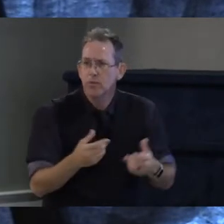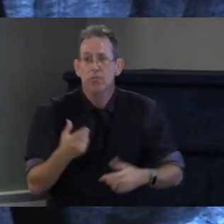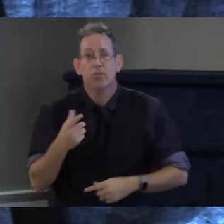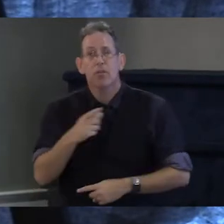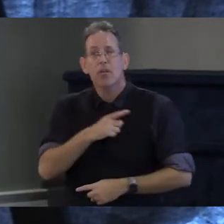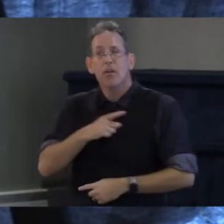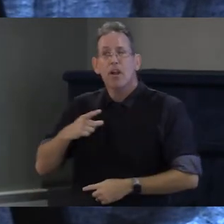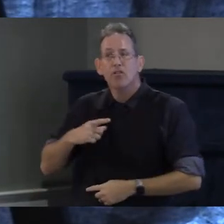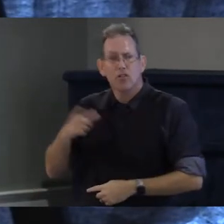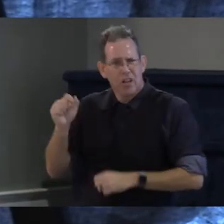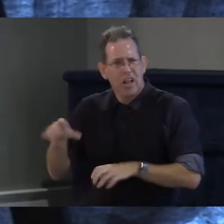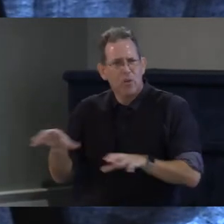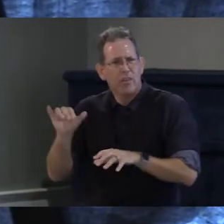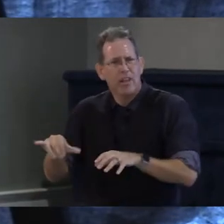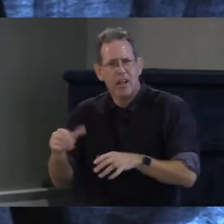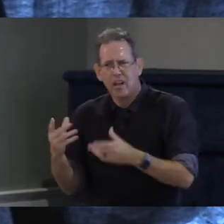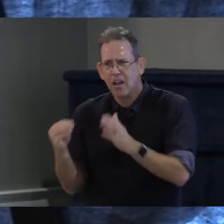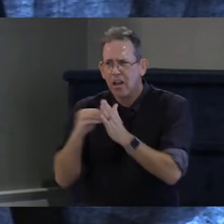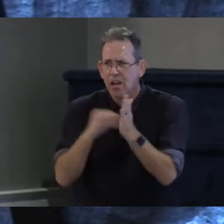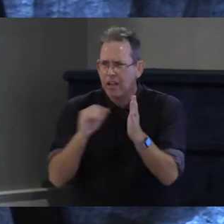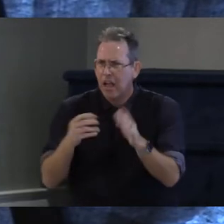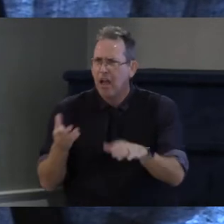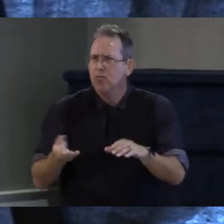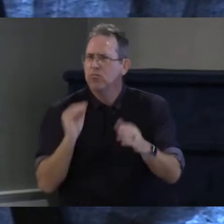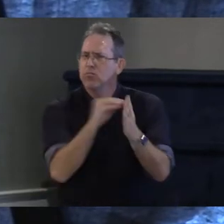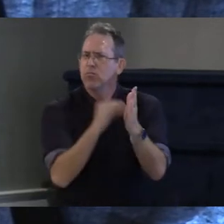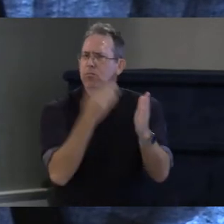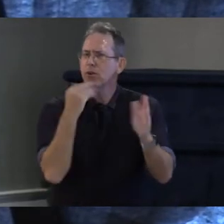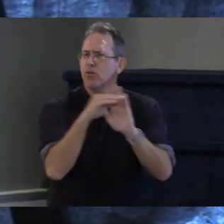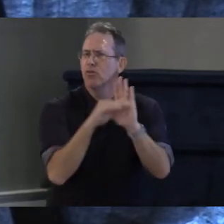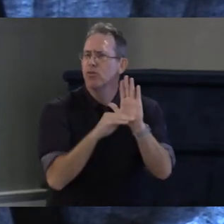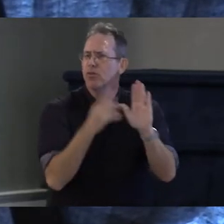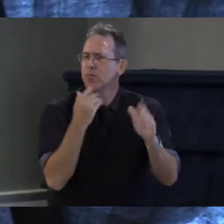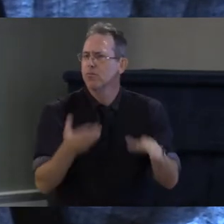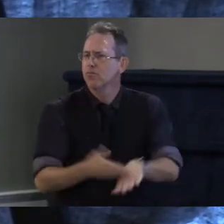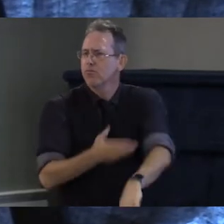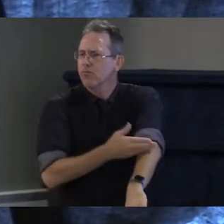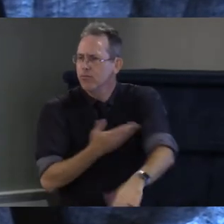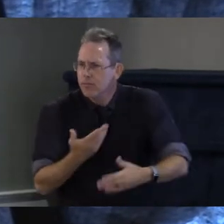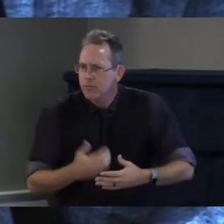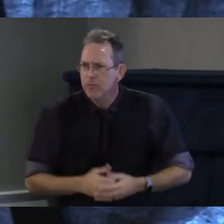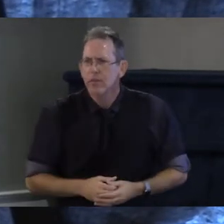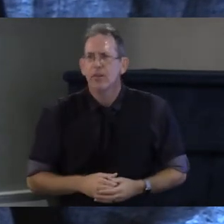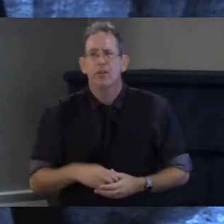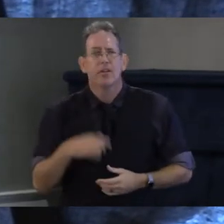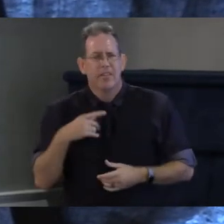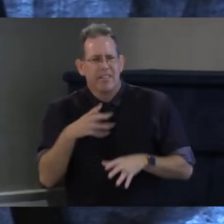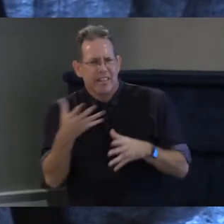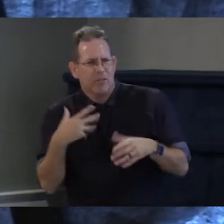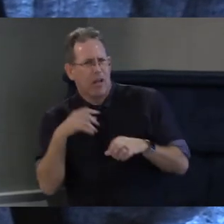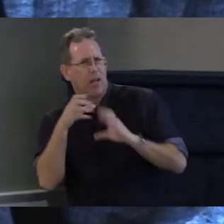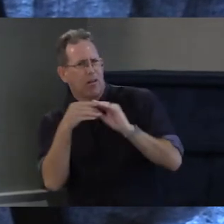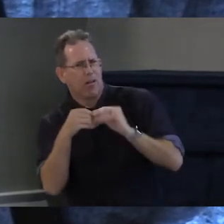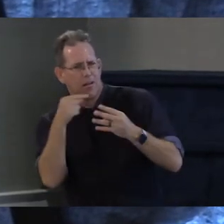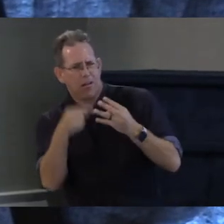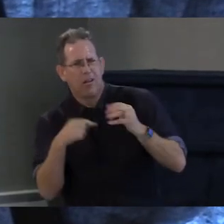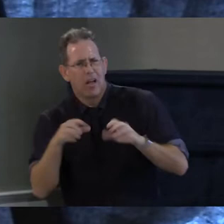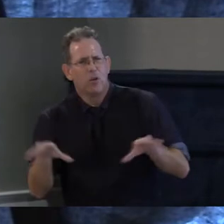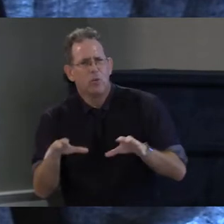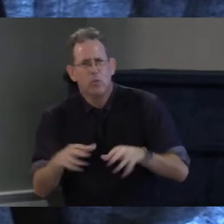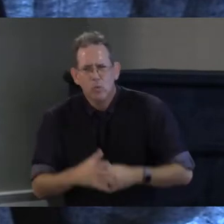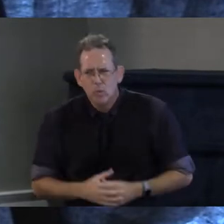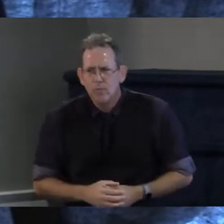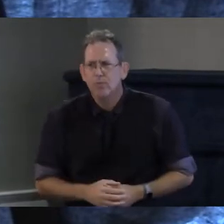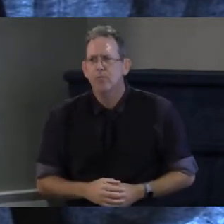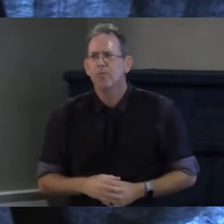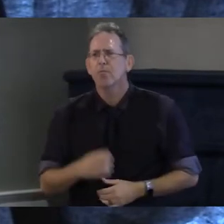and there are things that we can do within government both at the state and federal level but something that's near and